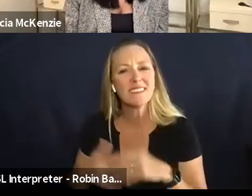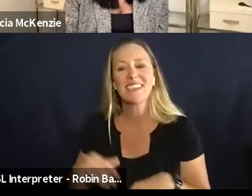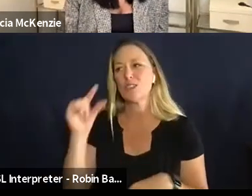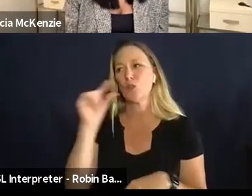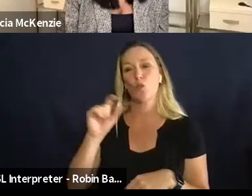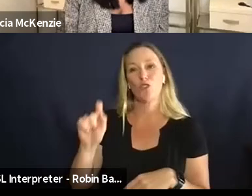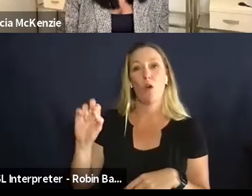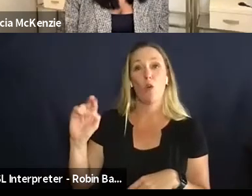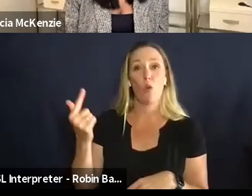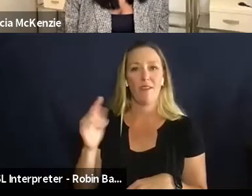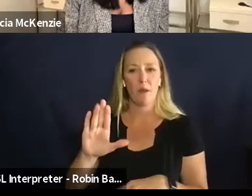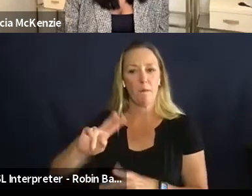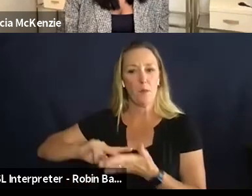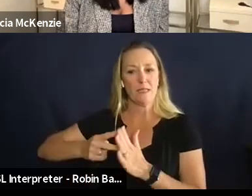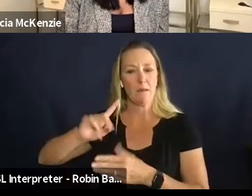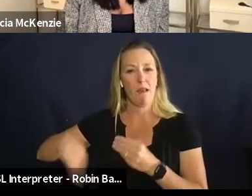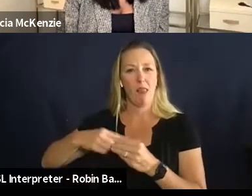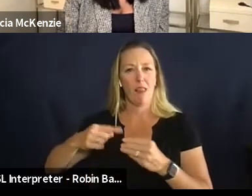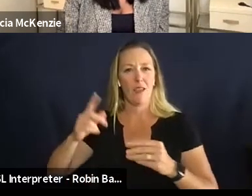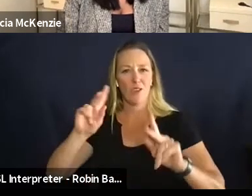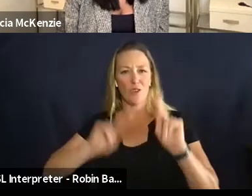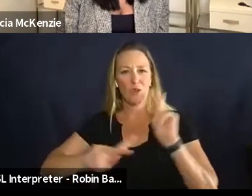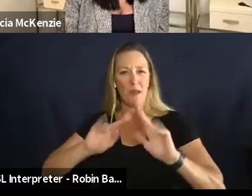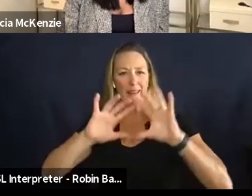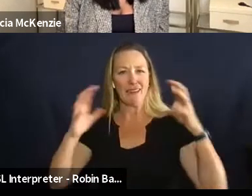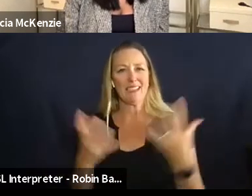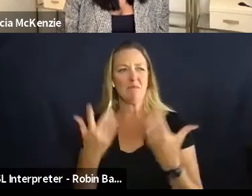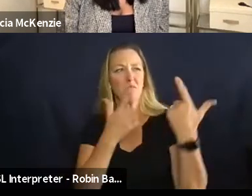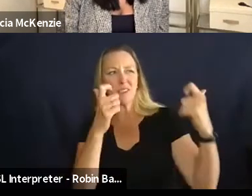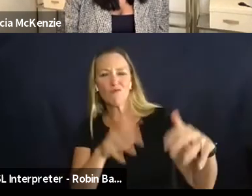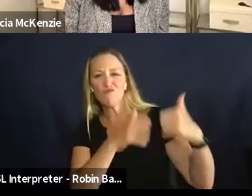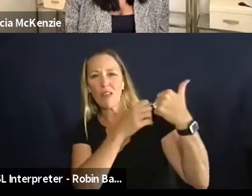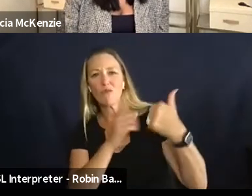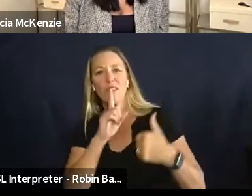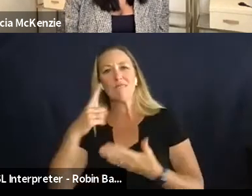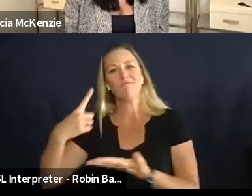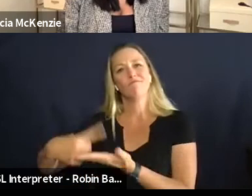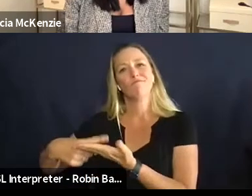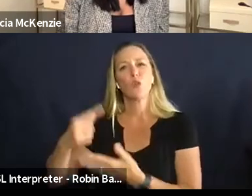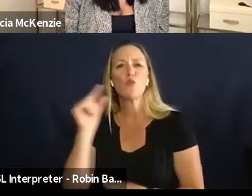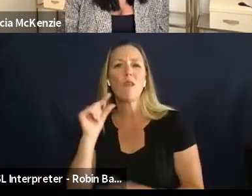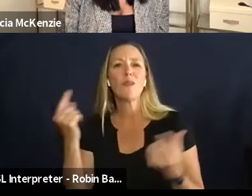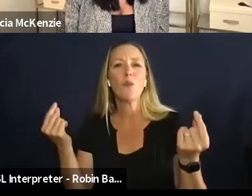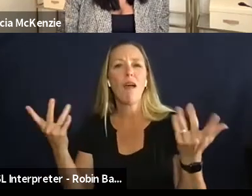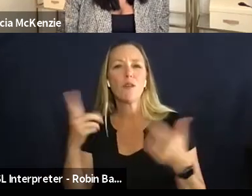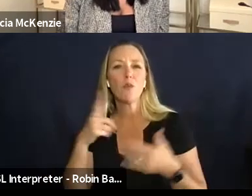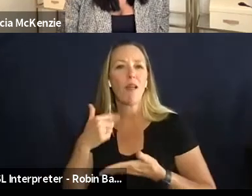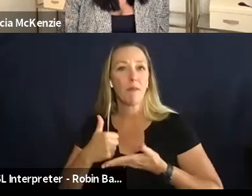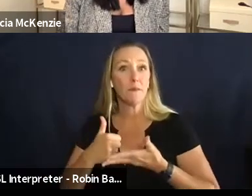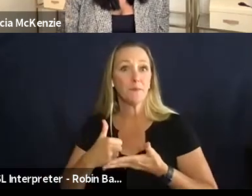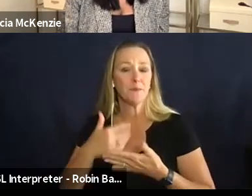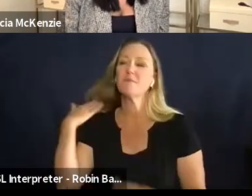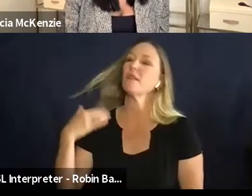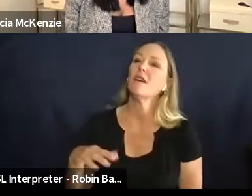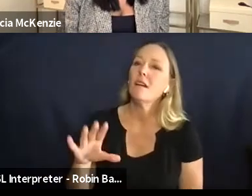on humanity's biggest challenges and so they're kind of talking about sort of what google's doing to help in that realm um